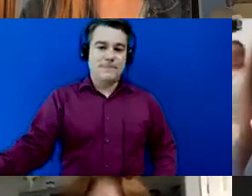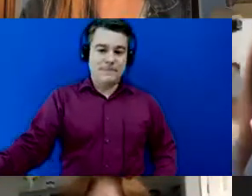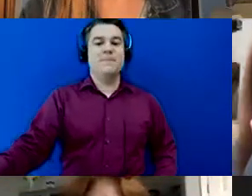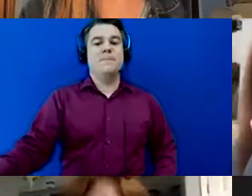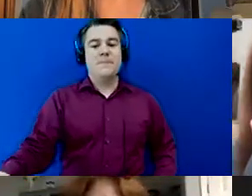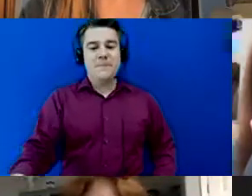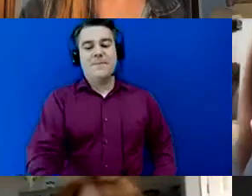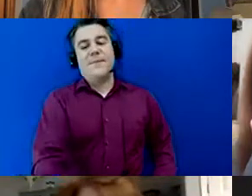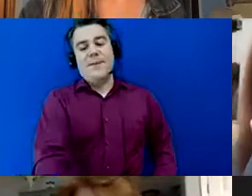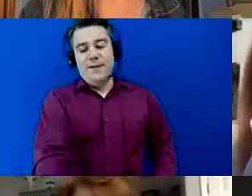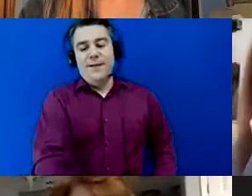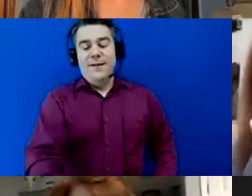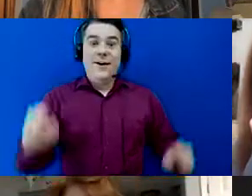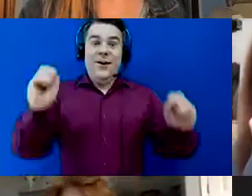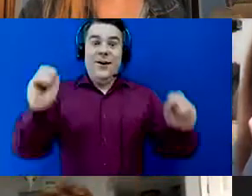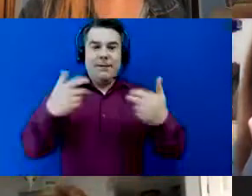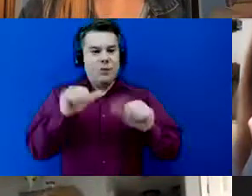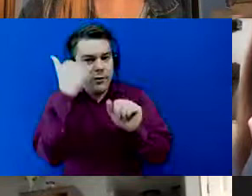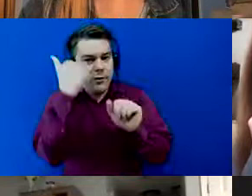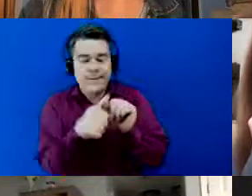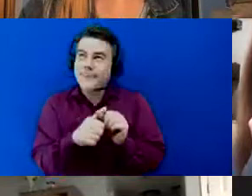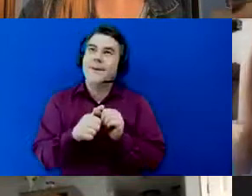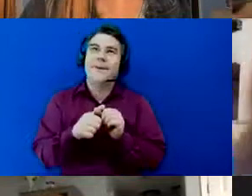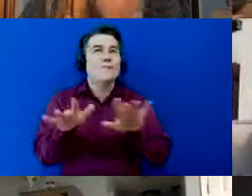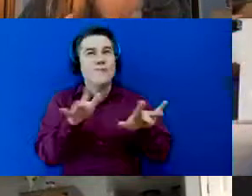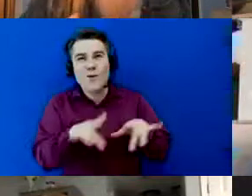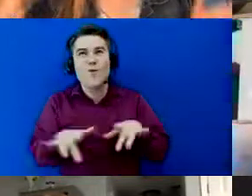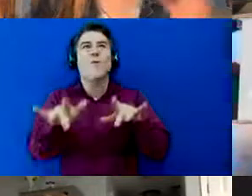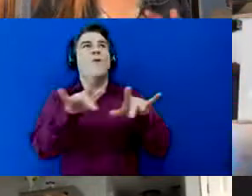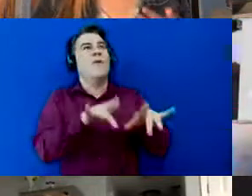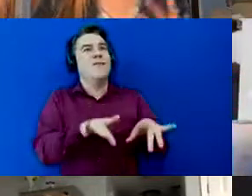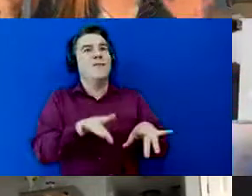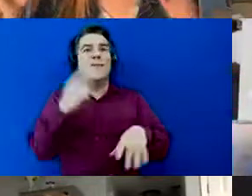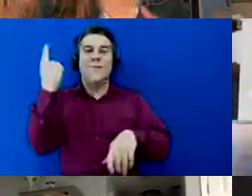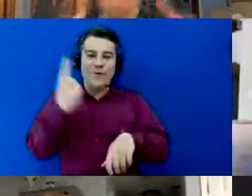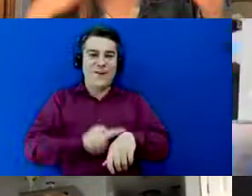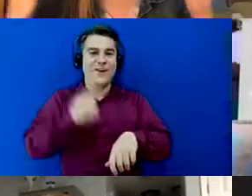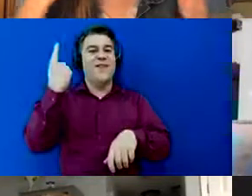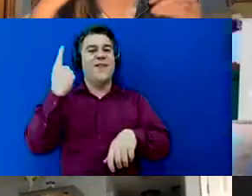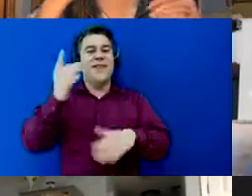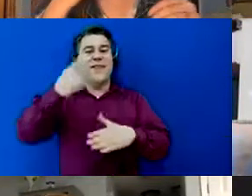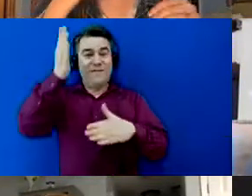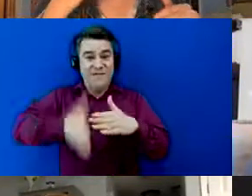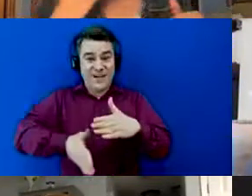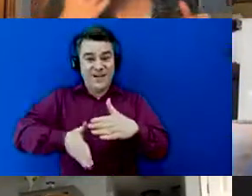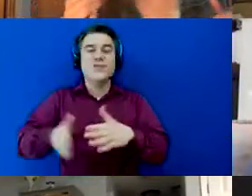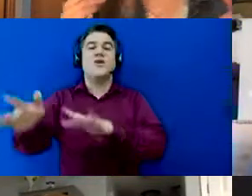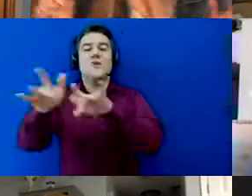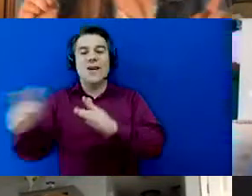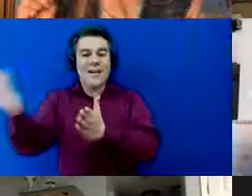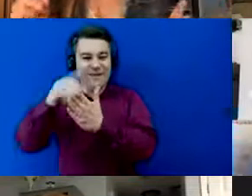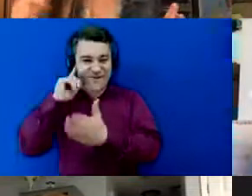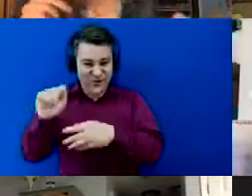okay I'm trying to remember to record once and finish it and then record again for the training so